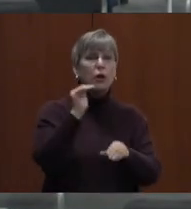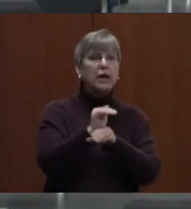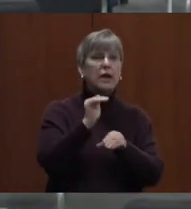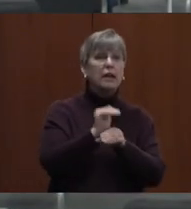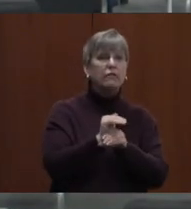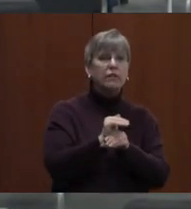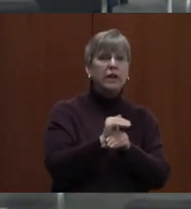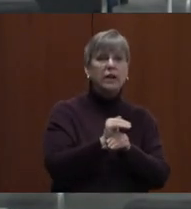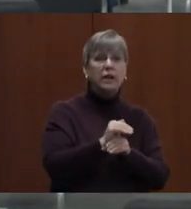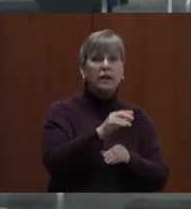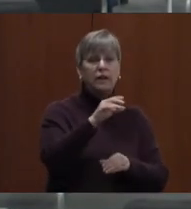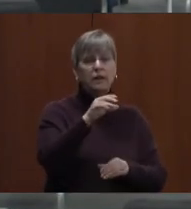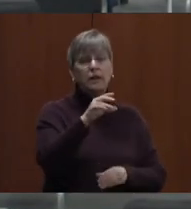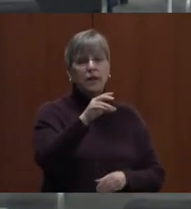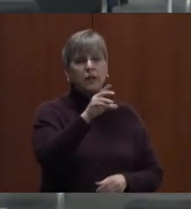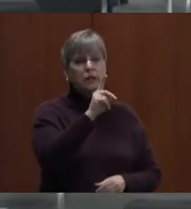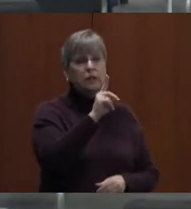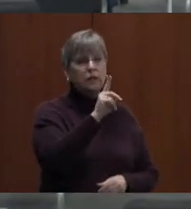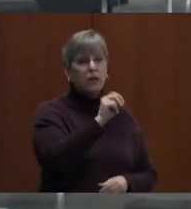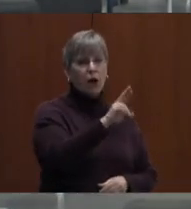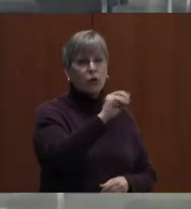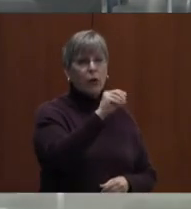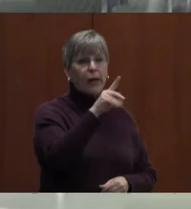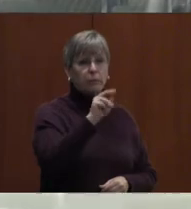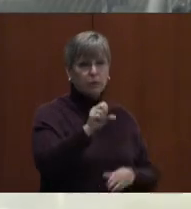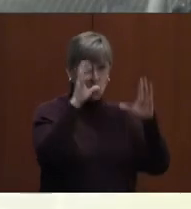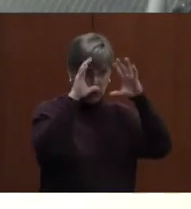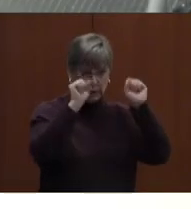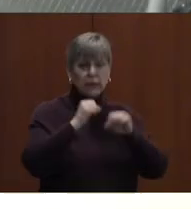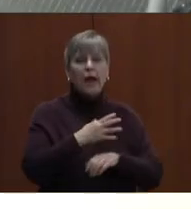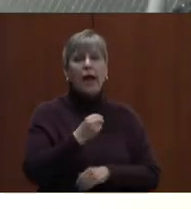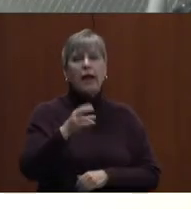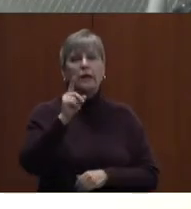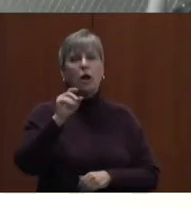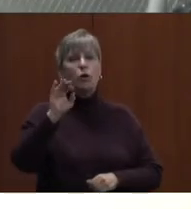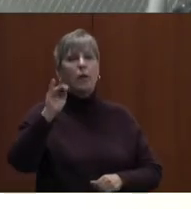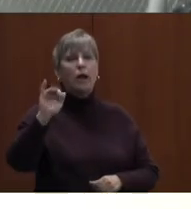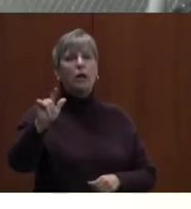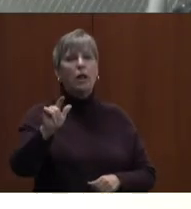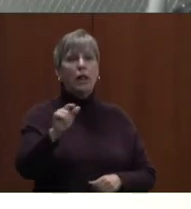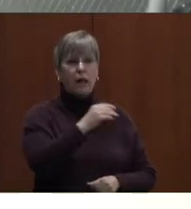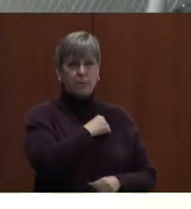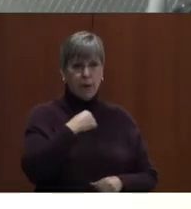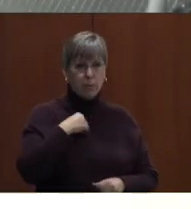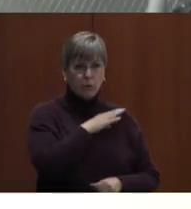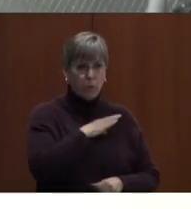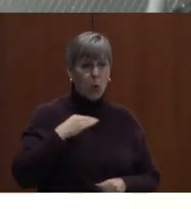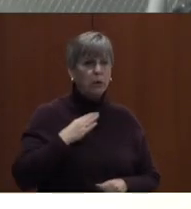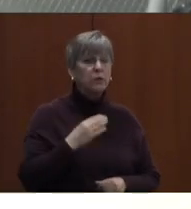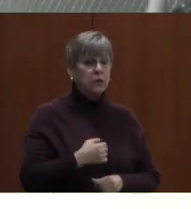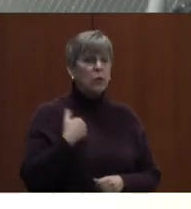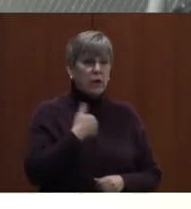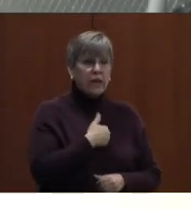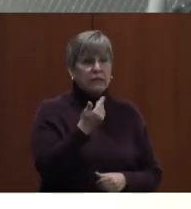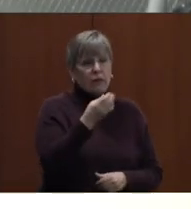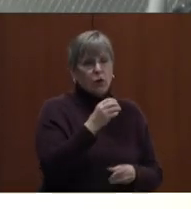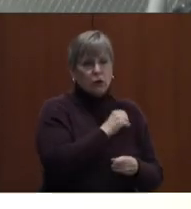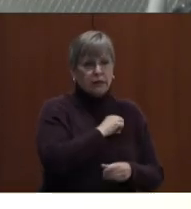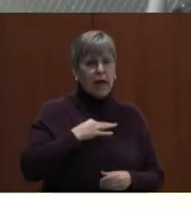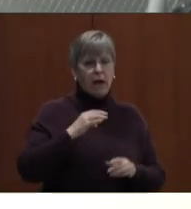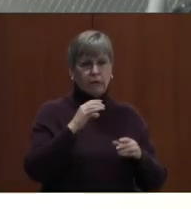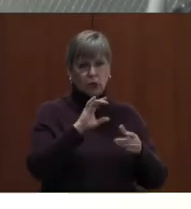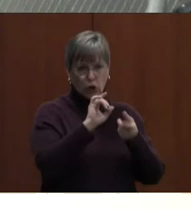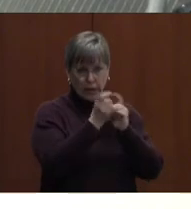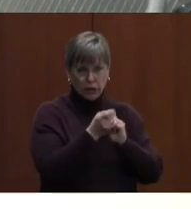Williams, Dr. Michael, members of the board. As discussed earlier in closed session today, there's a number of staff changes before you for your